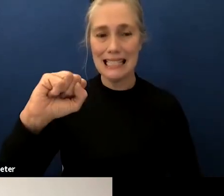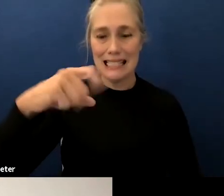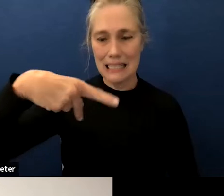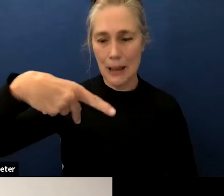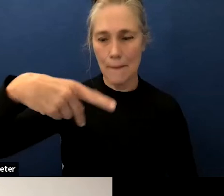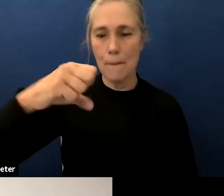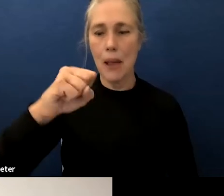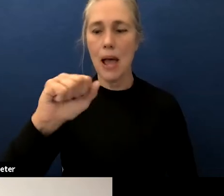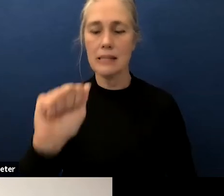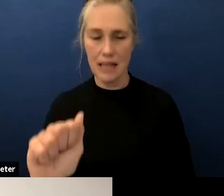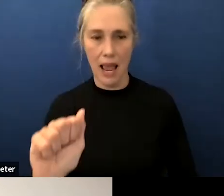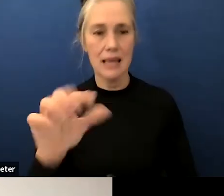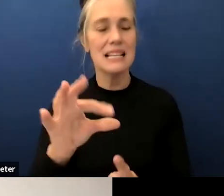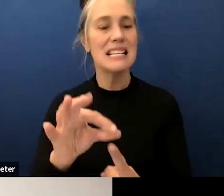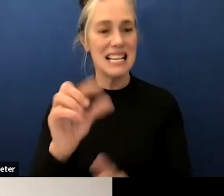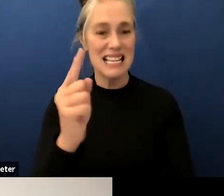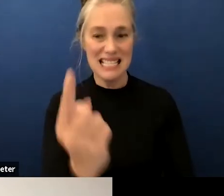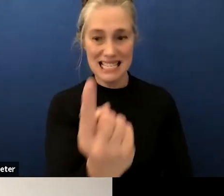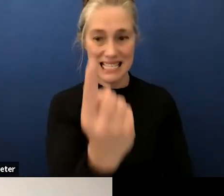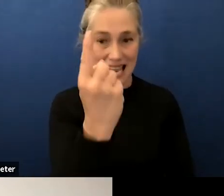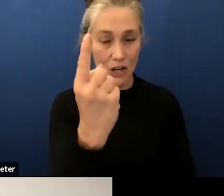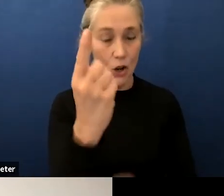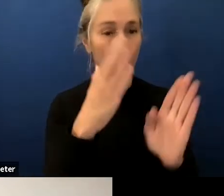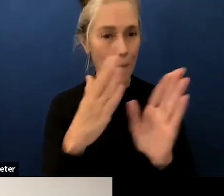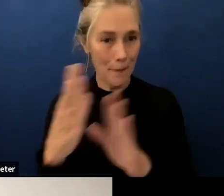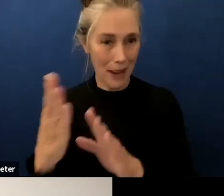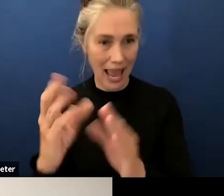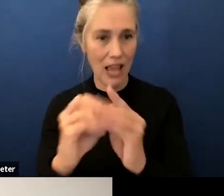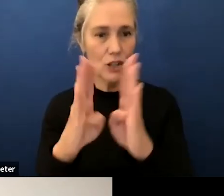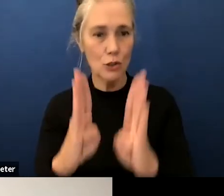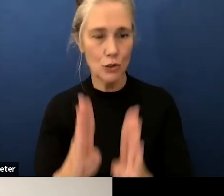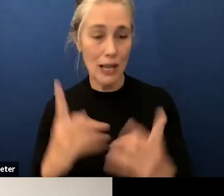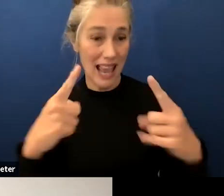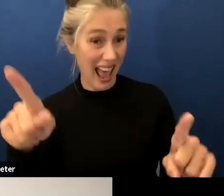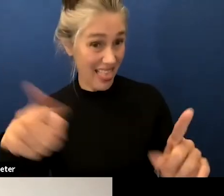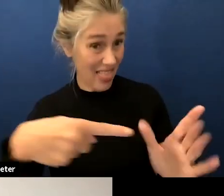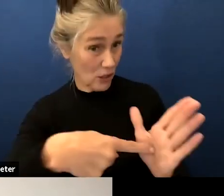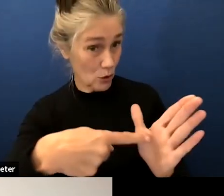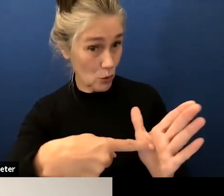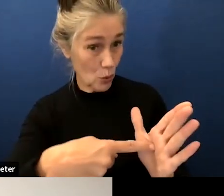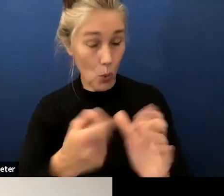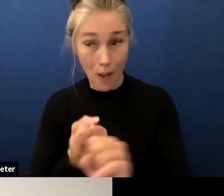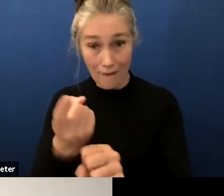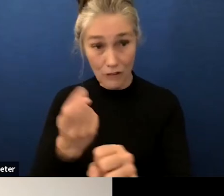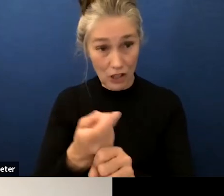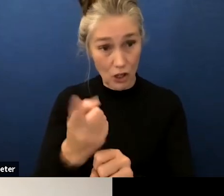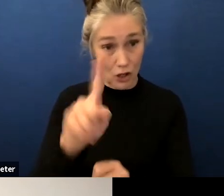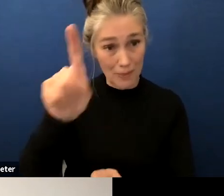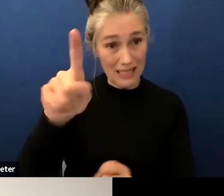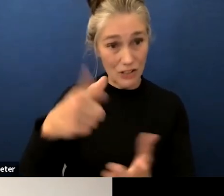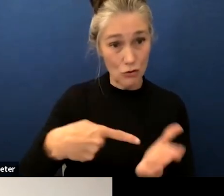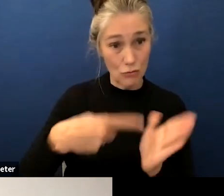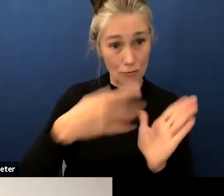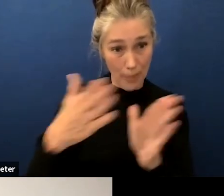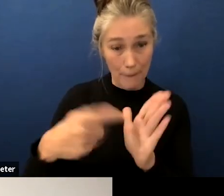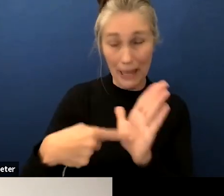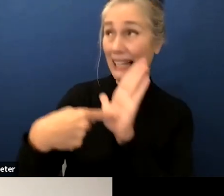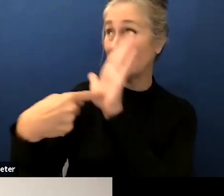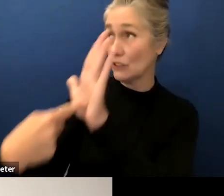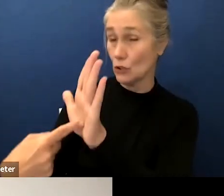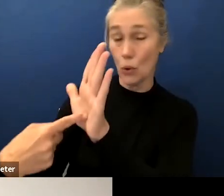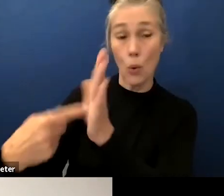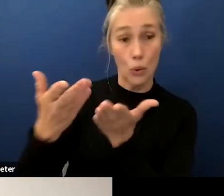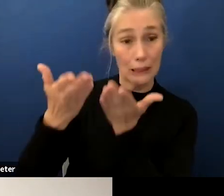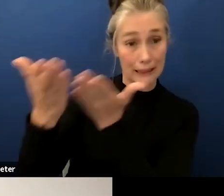is and due to the state at on an annual basis correct yes thank you